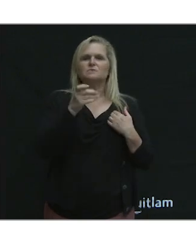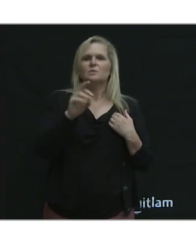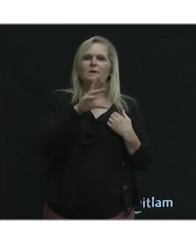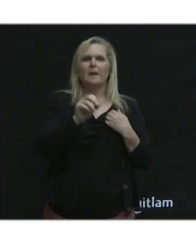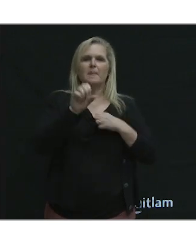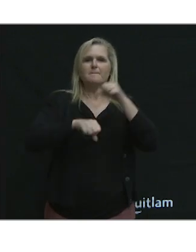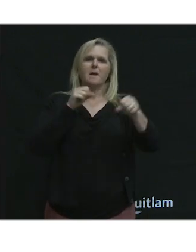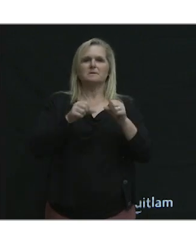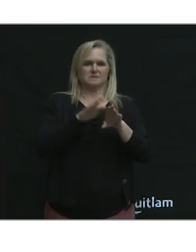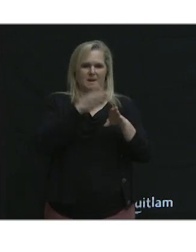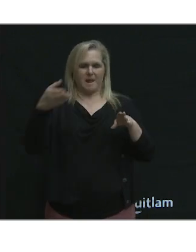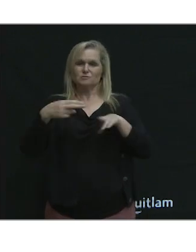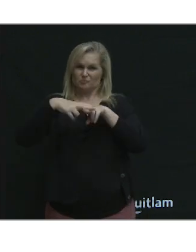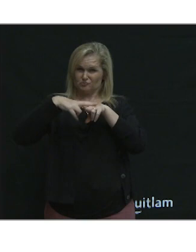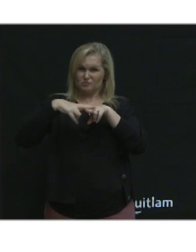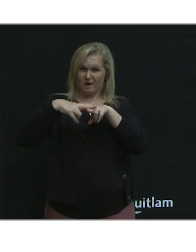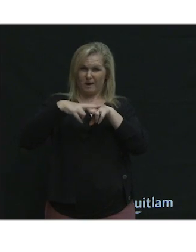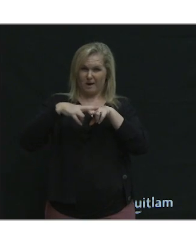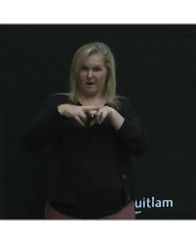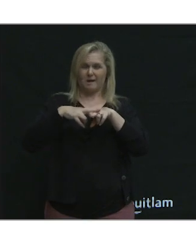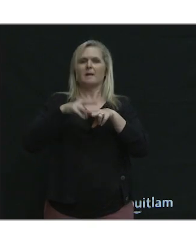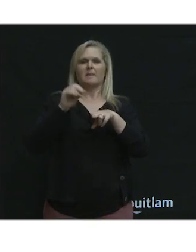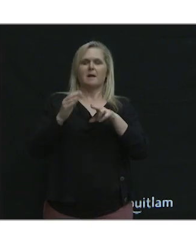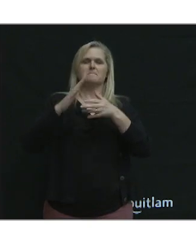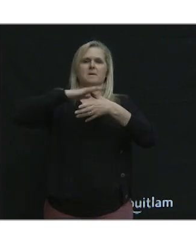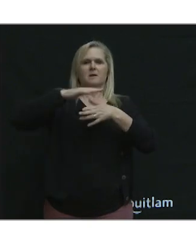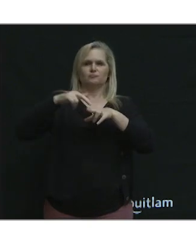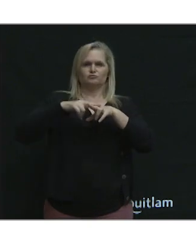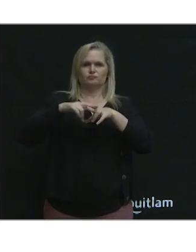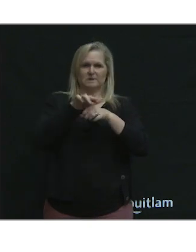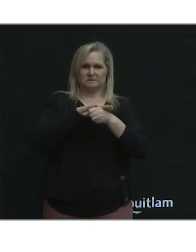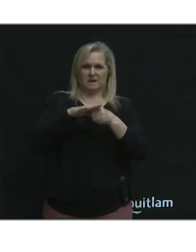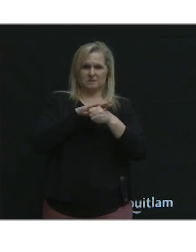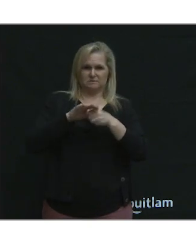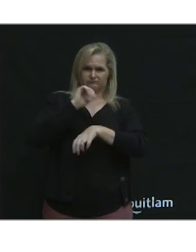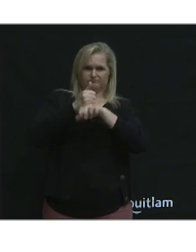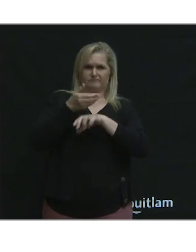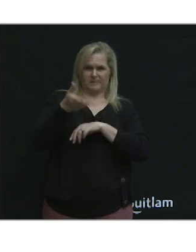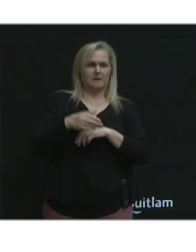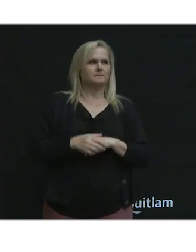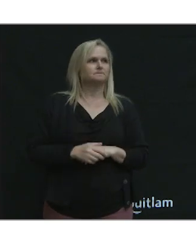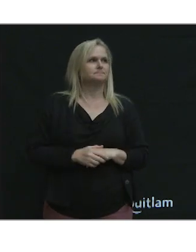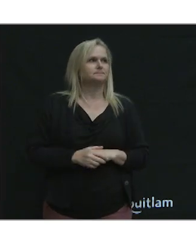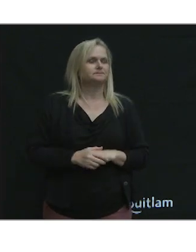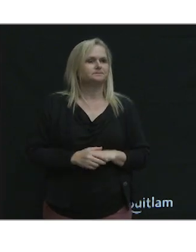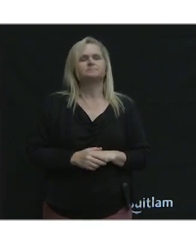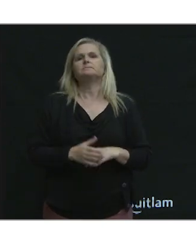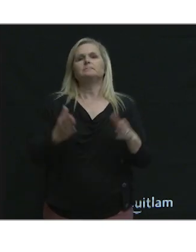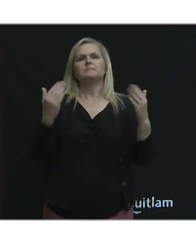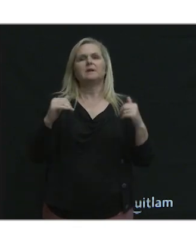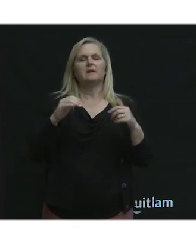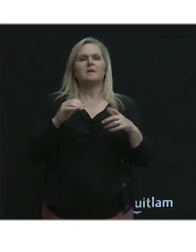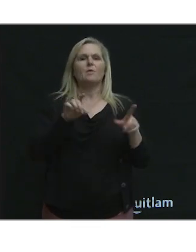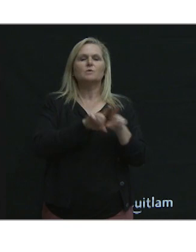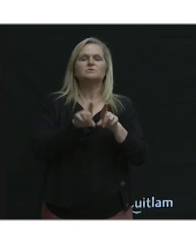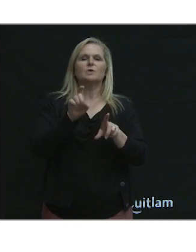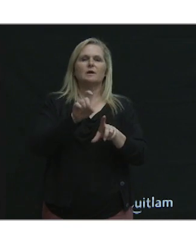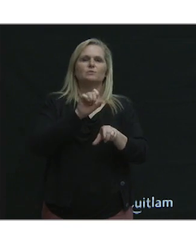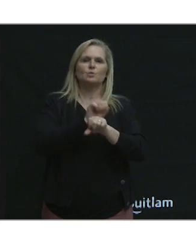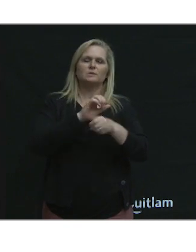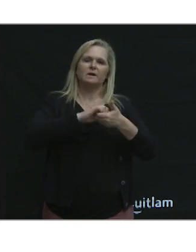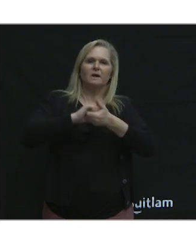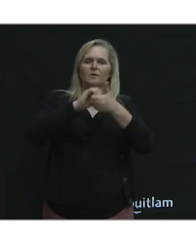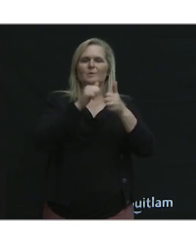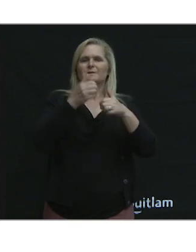main train station. And then collaborate with shared mobility